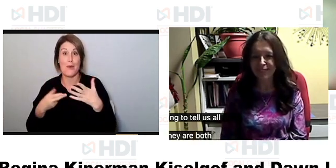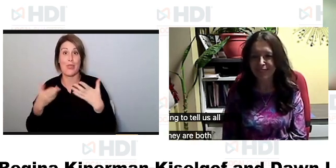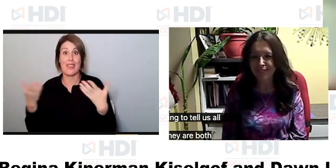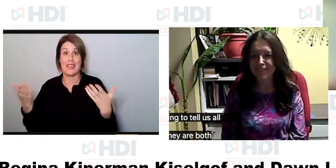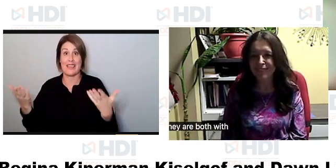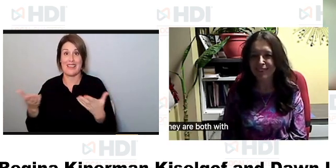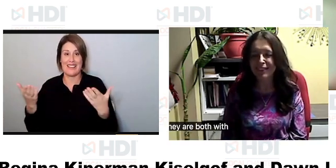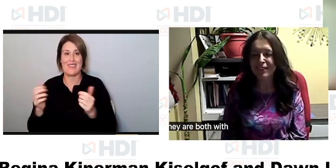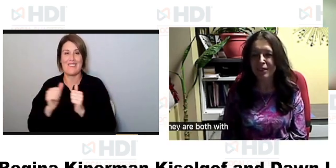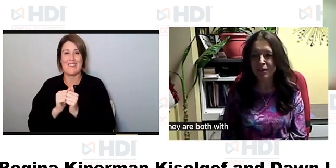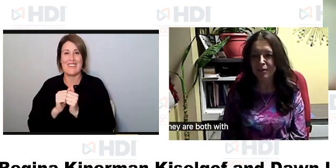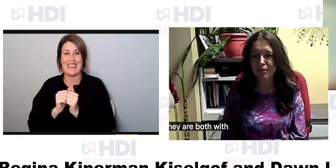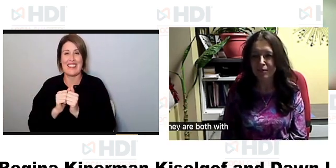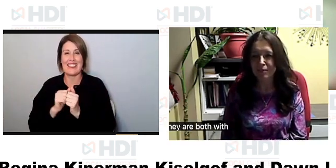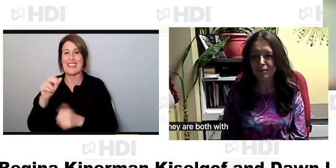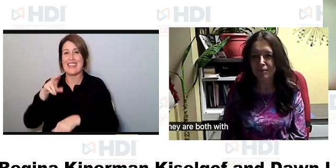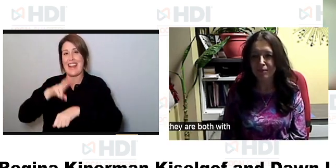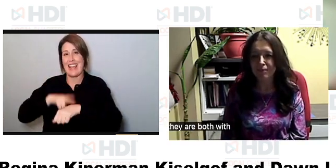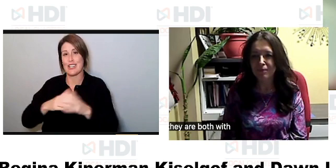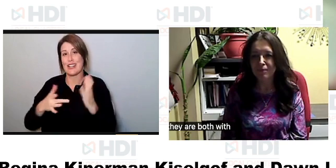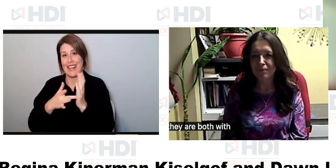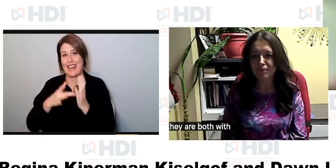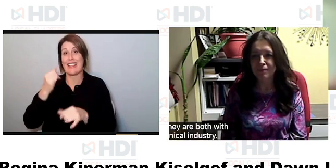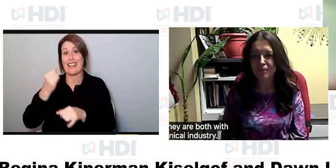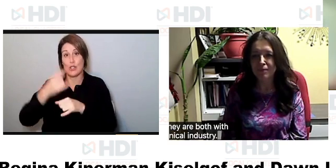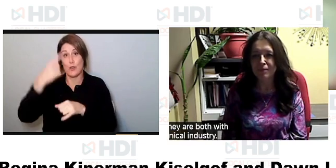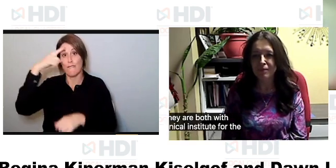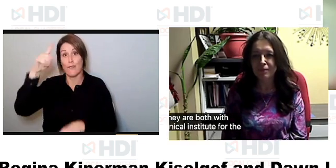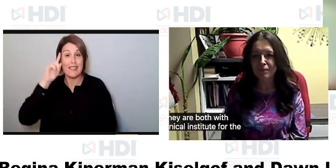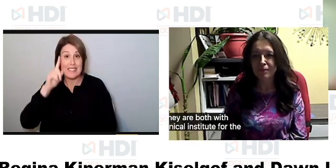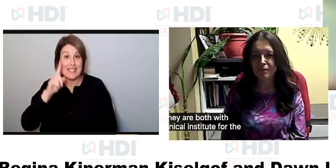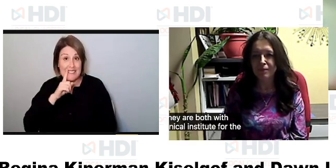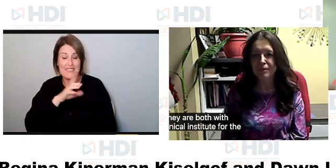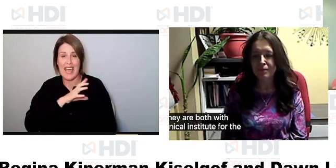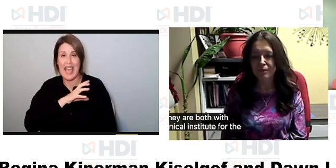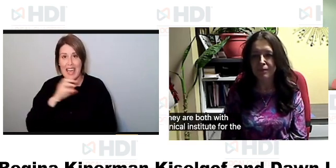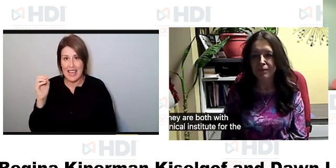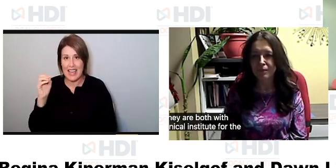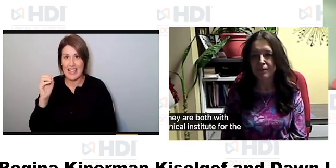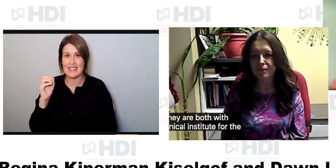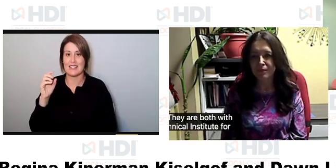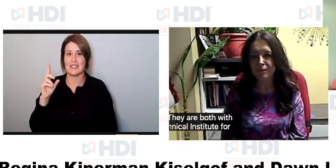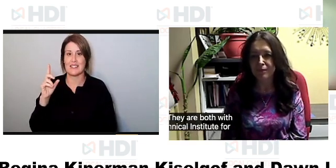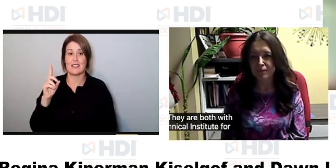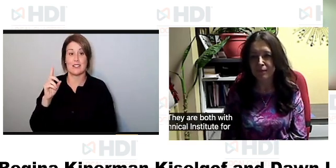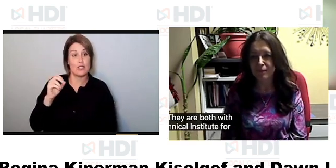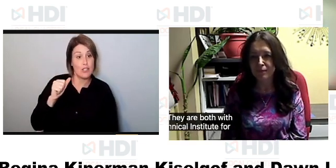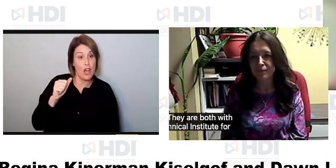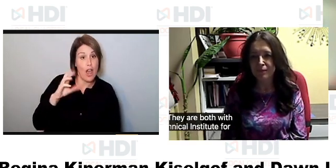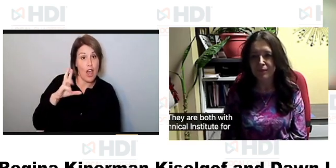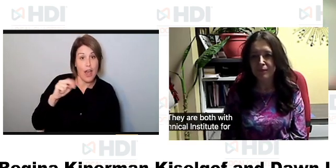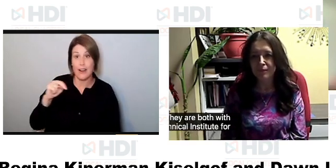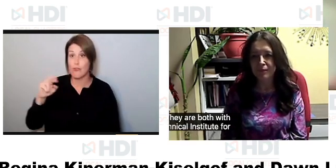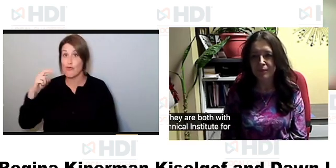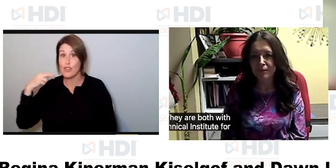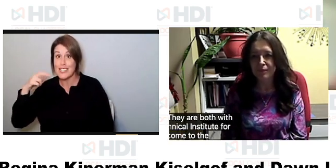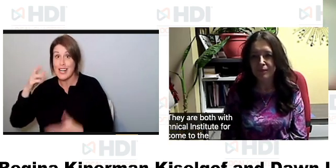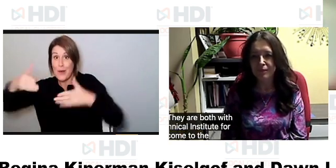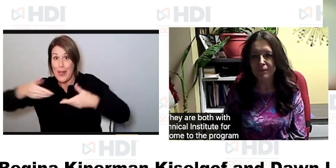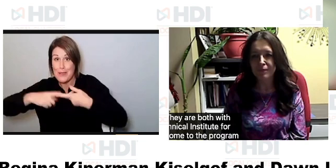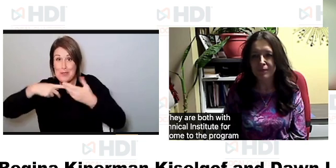with the national technical institute for the deaf and uh dawn regina welcome to the program